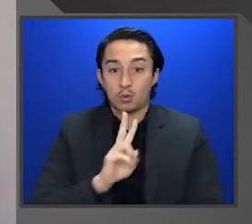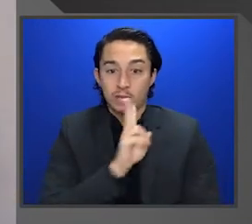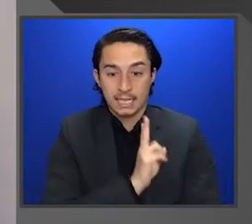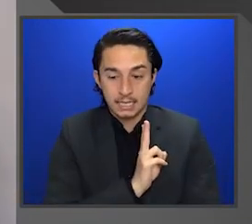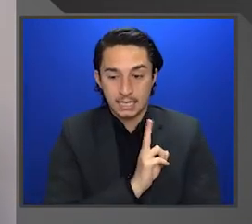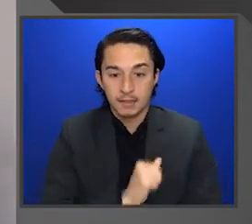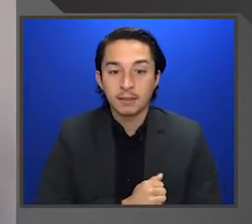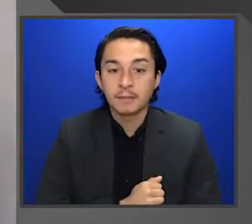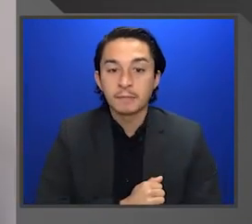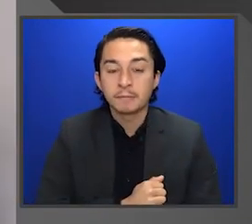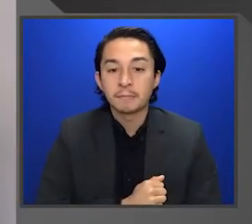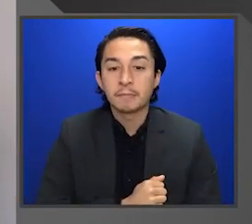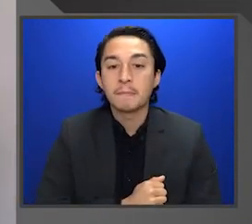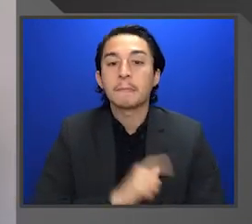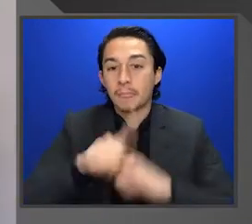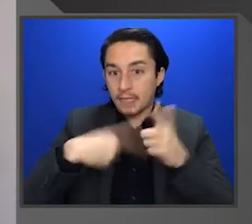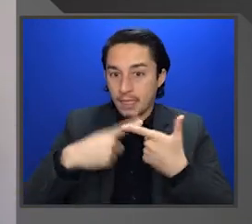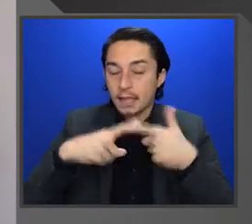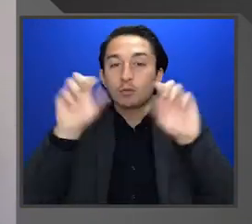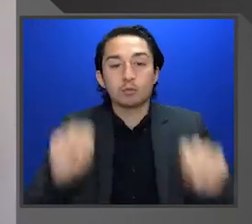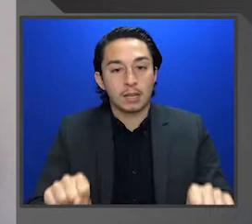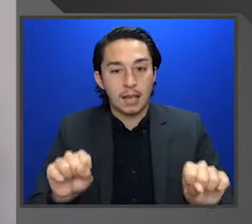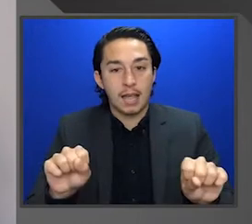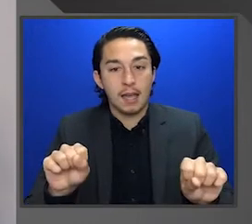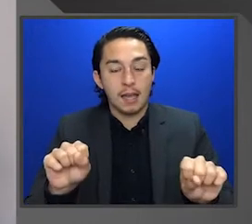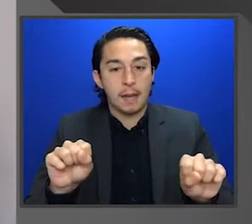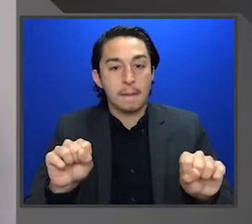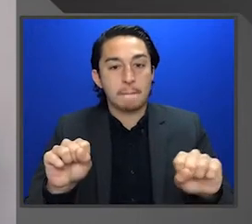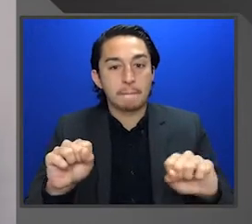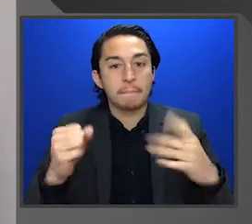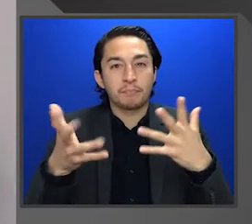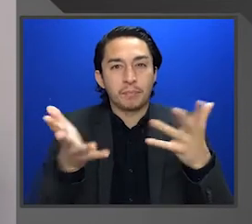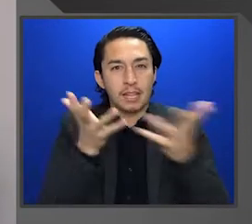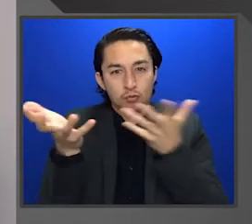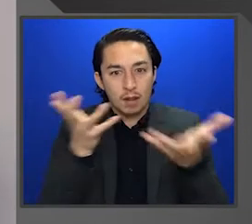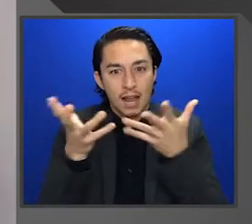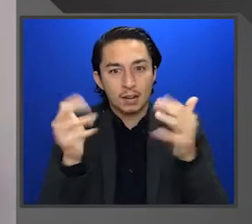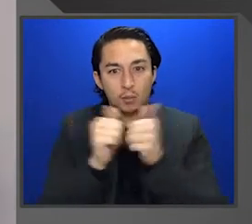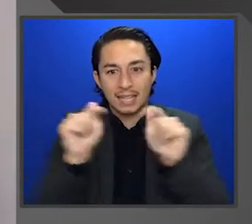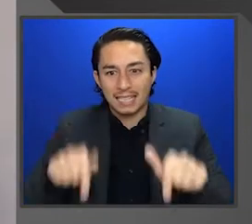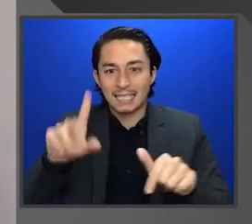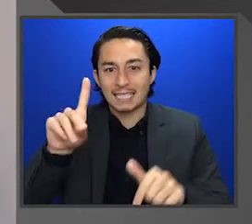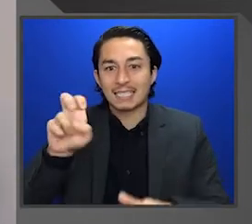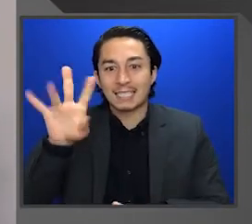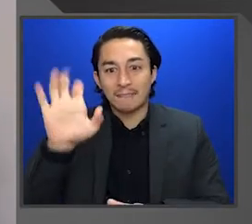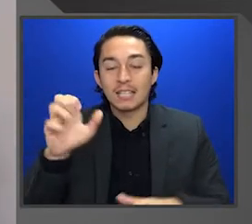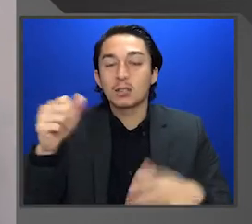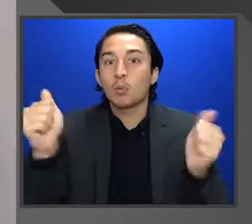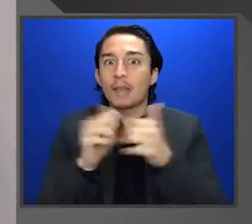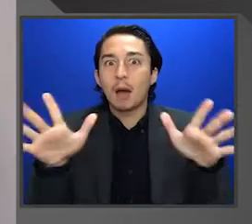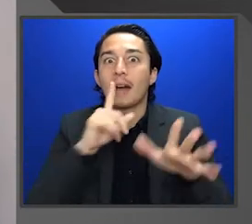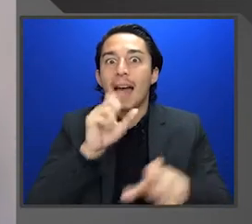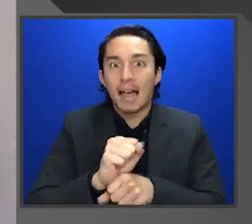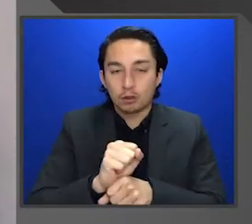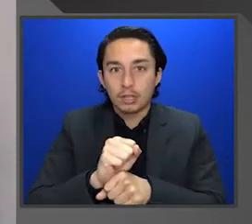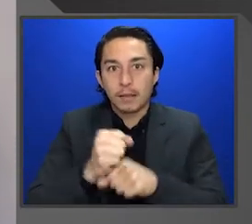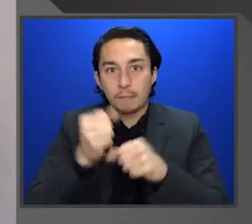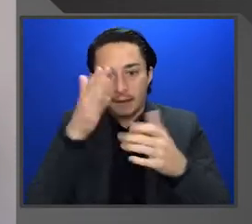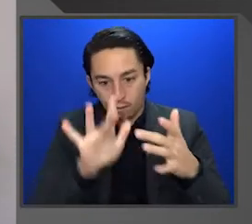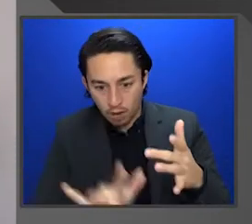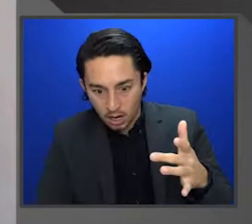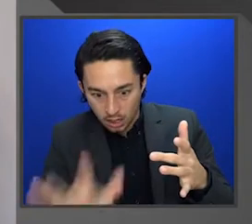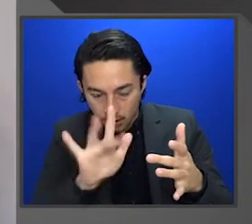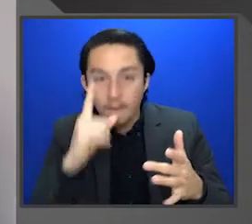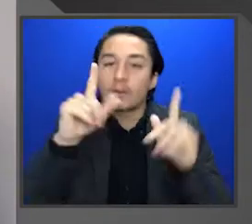Digital Twin, which then allows you to be able to interact with this device without being in front of it.